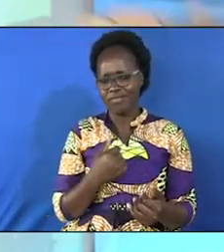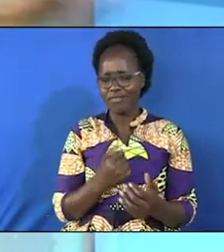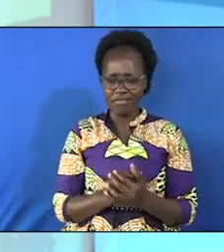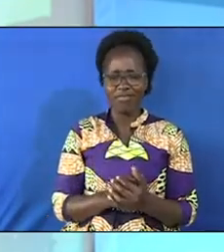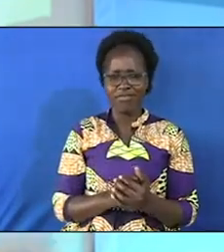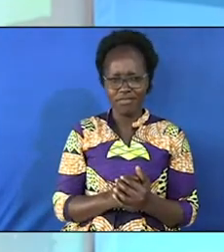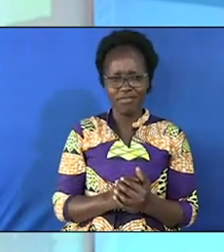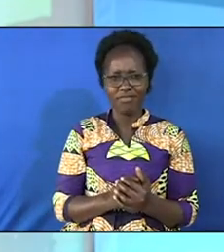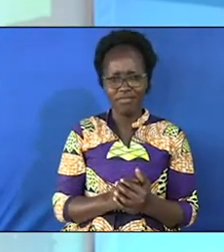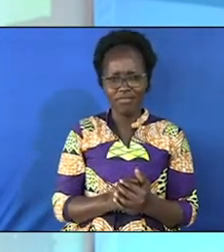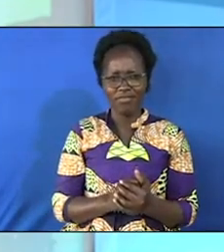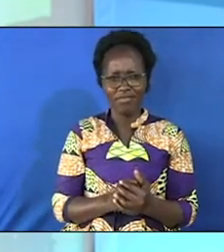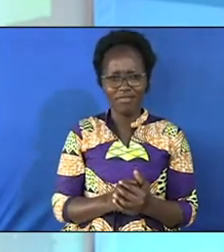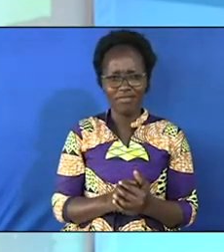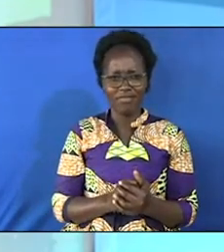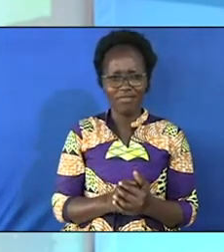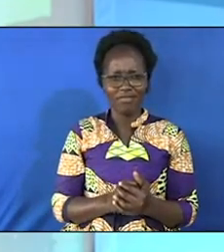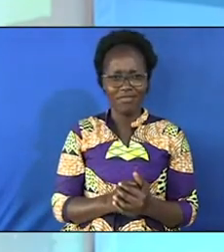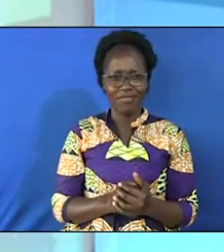you are not with me